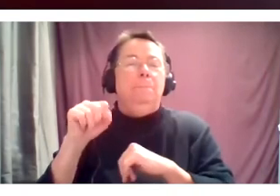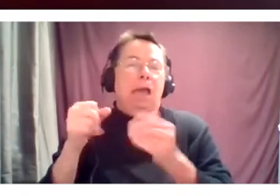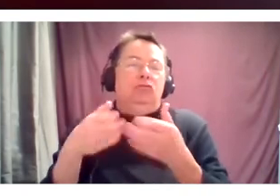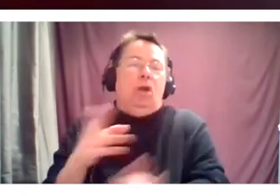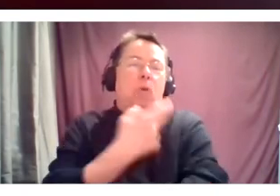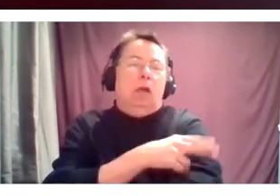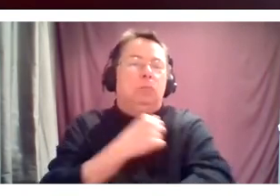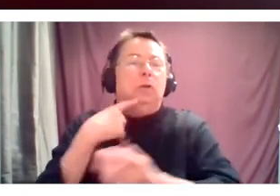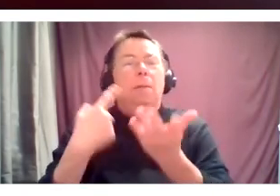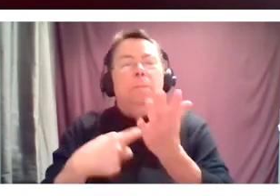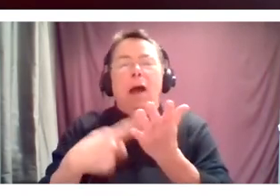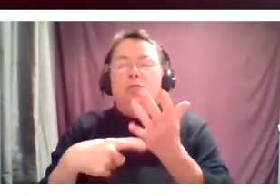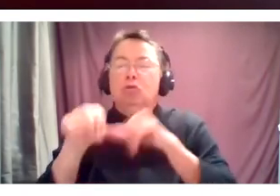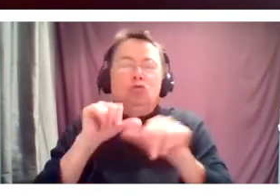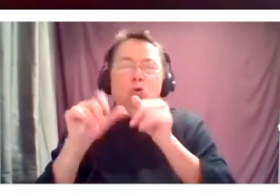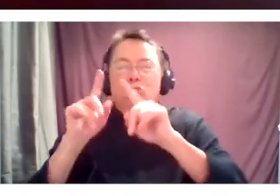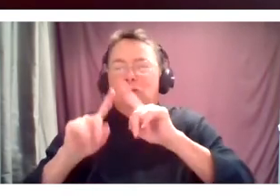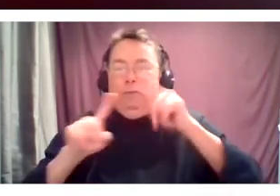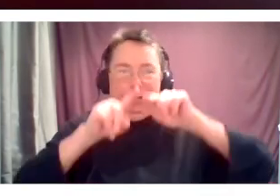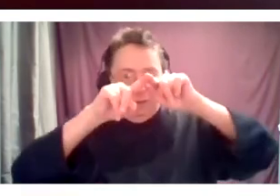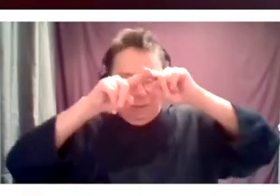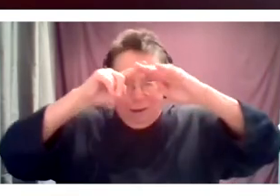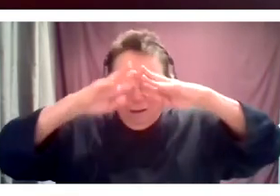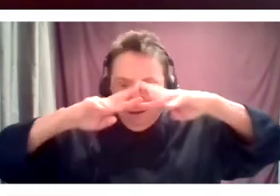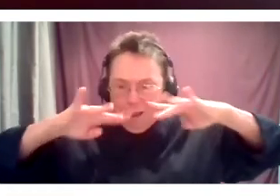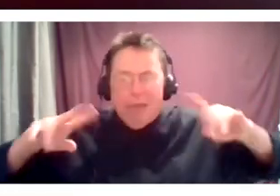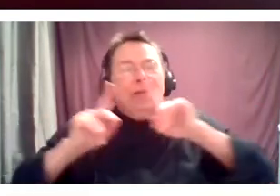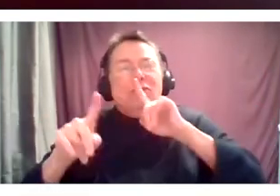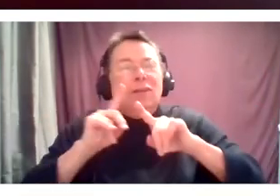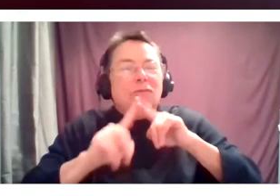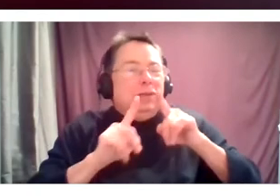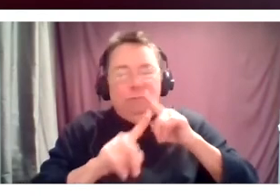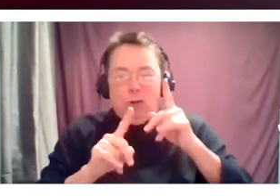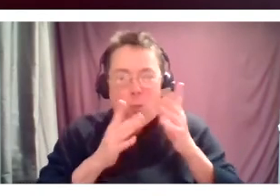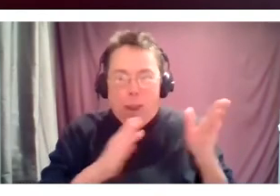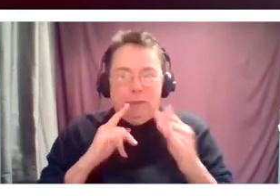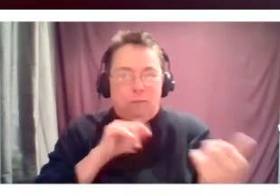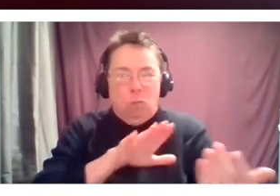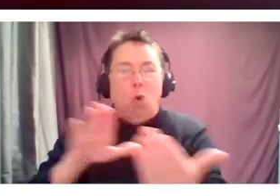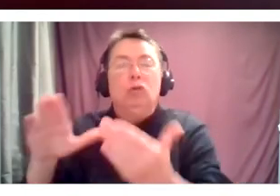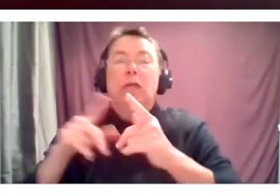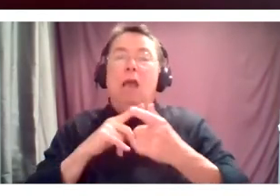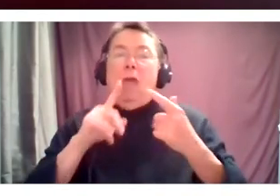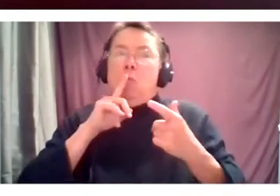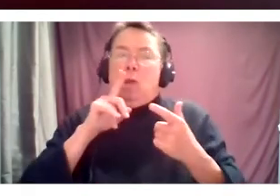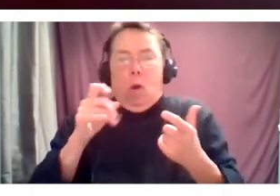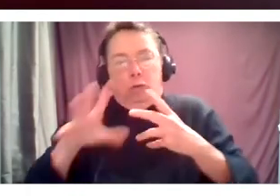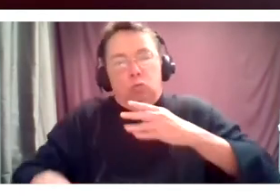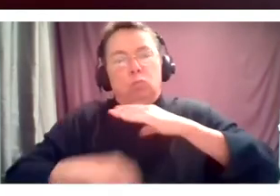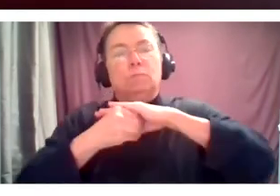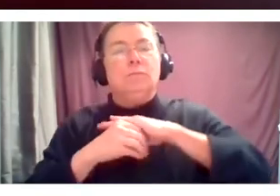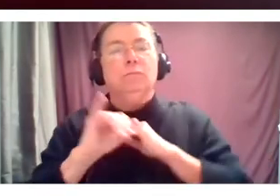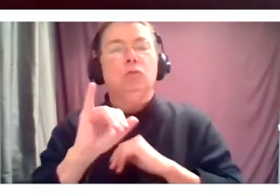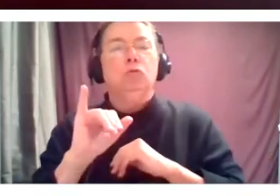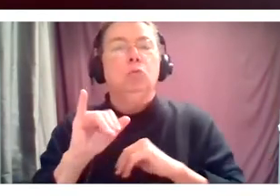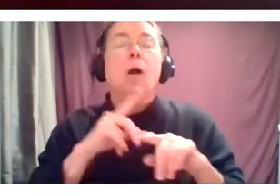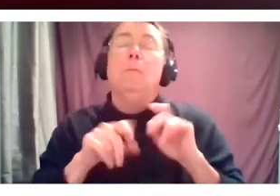cancer care to begin with. And we're very committed to raising our voice in that arena as well. But we've got some internal